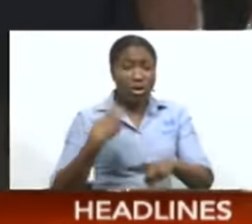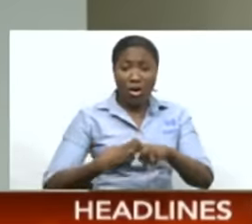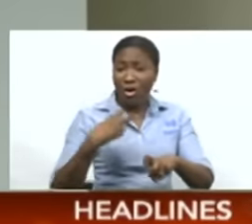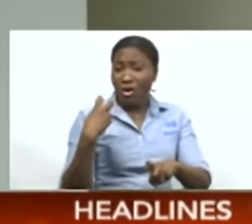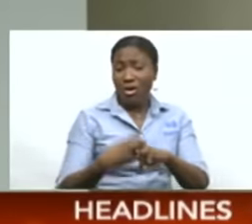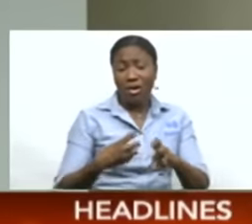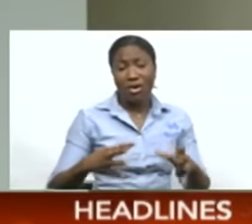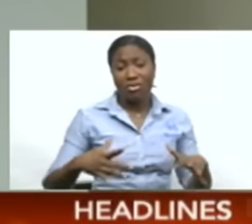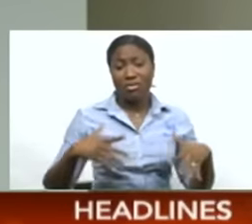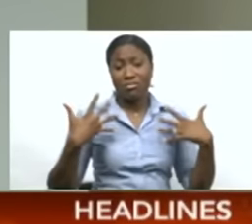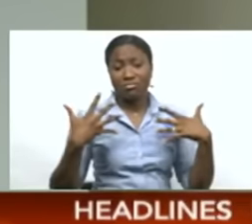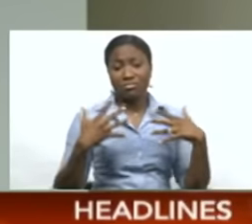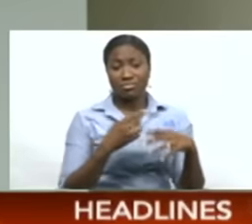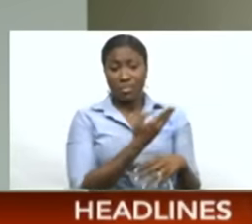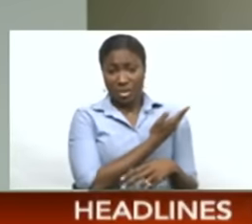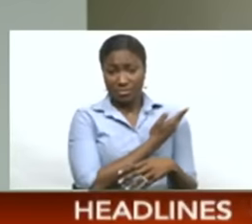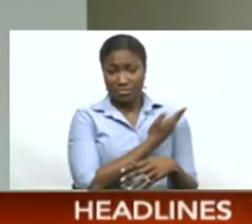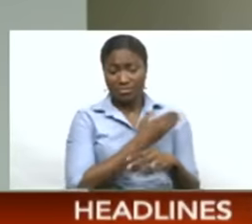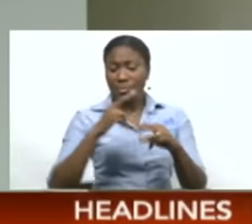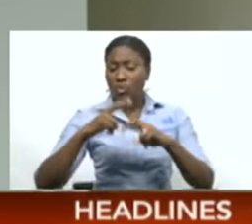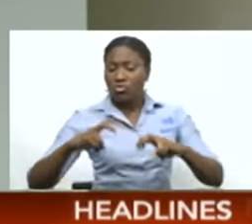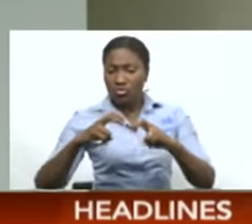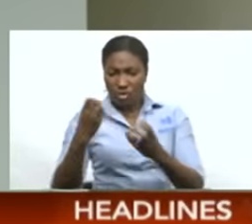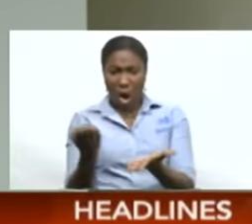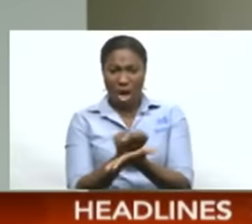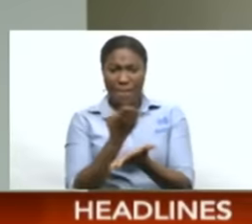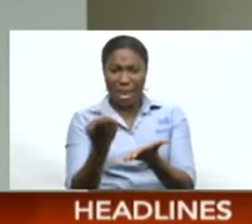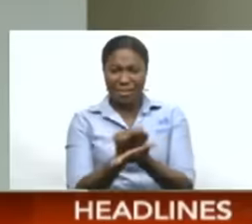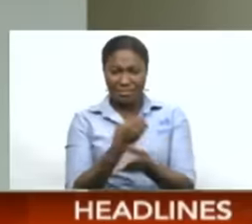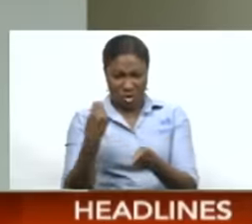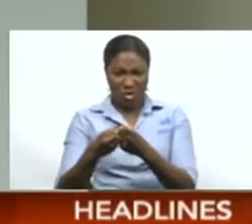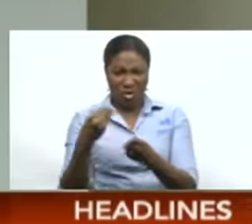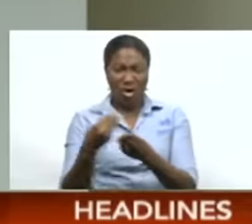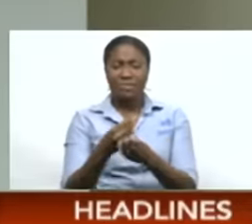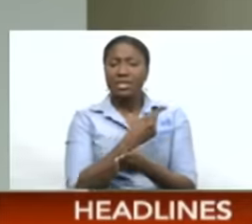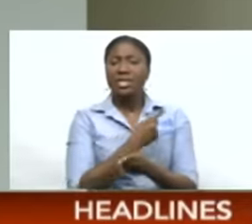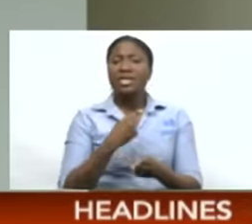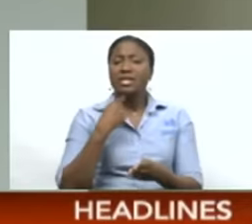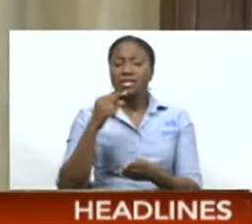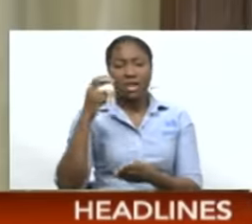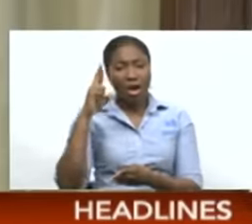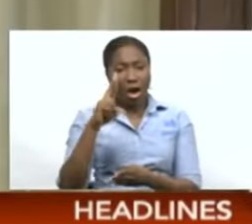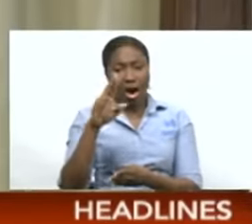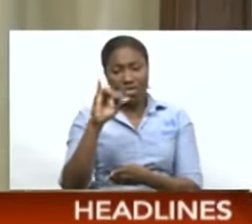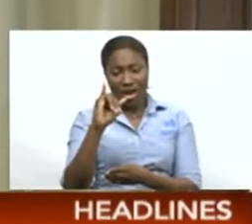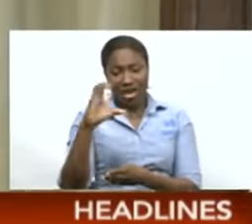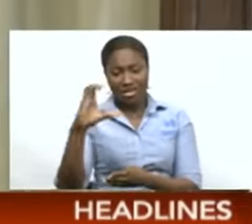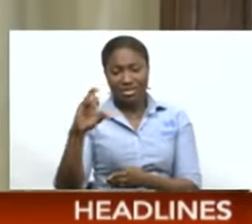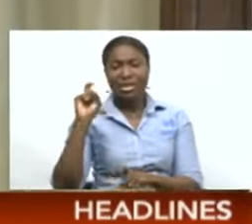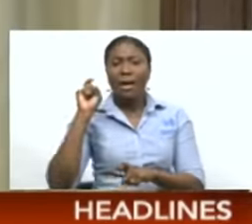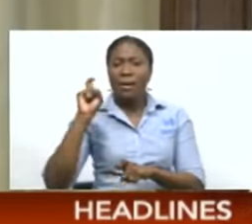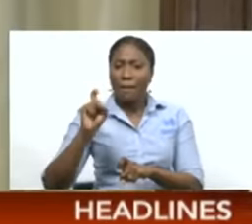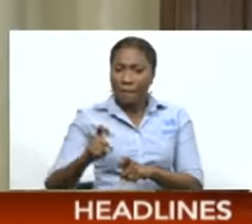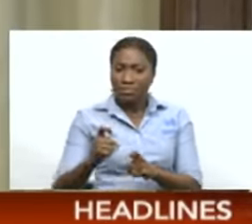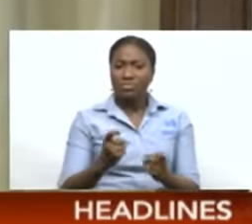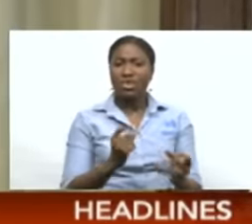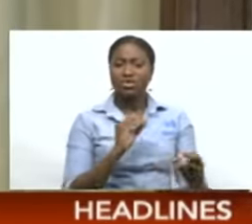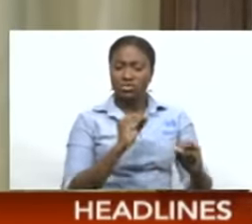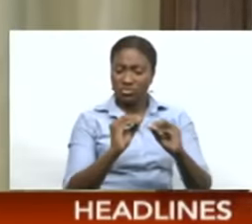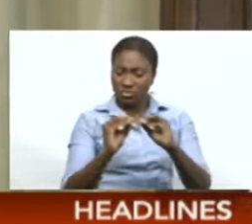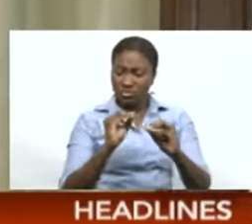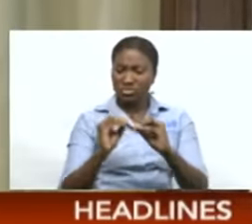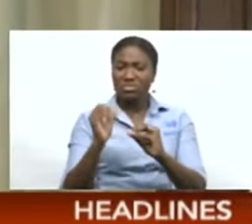Meanwhile, economist Dr. Valmiki Arjun believes the RIC should have done its job over the years and reviewed the rates